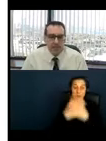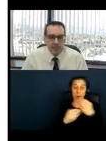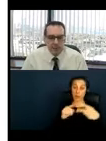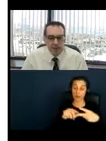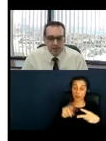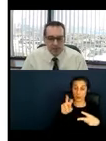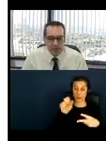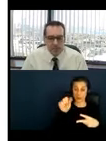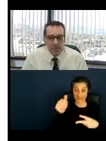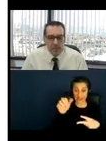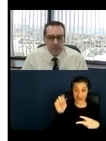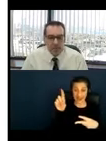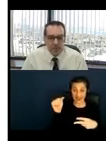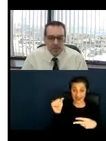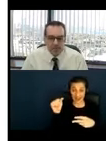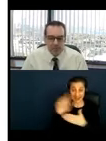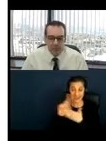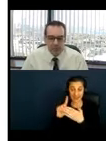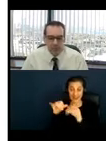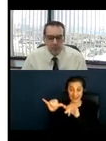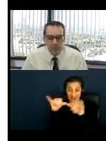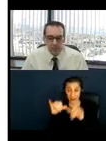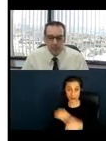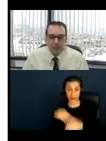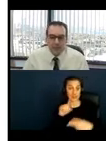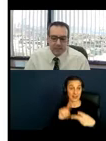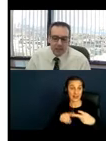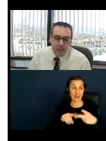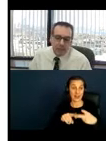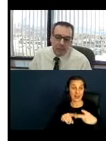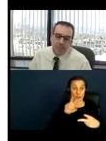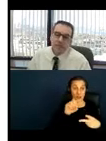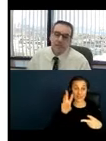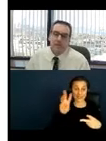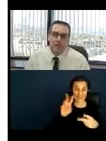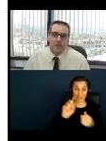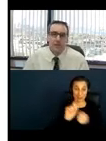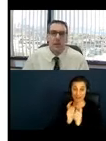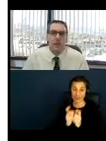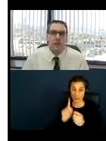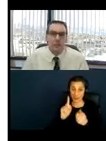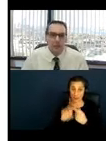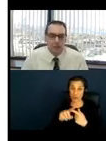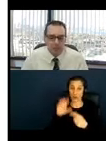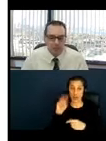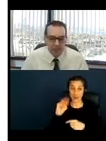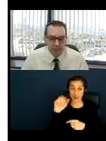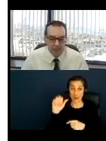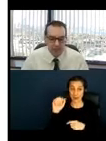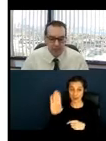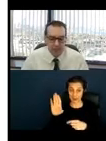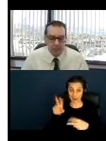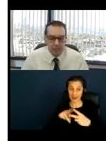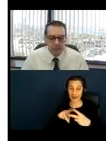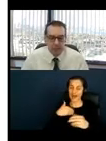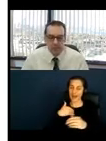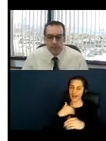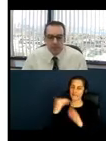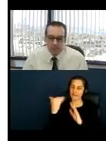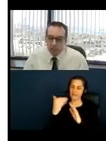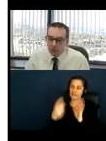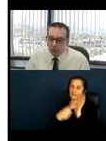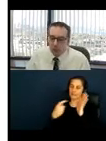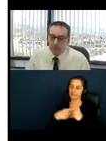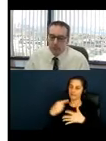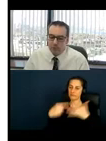and the 2006 AAB regulations provide technical obligations that are considered minimum compliance. For